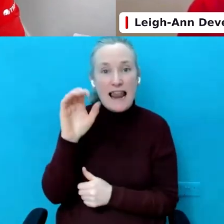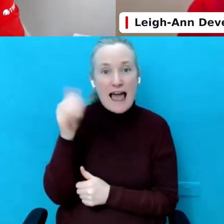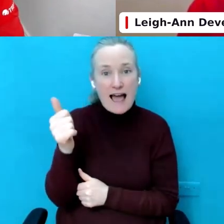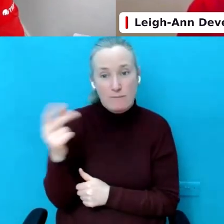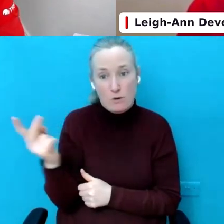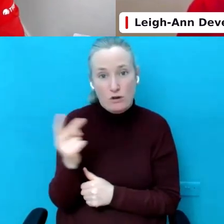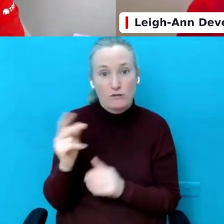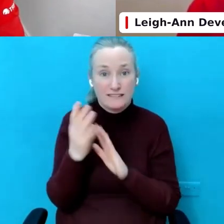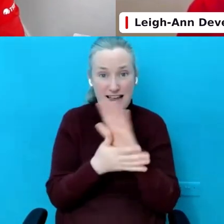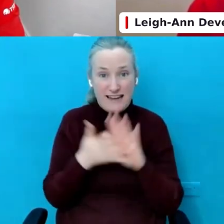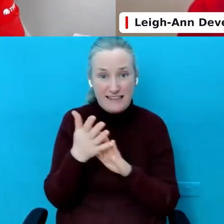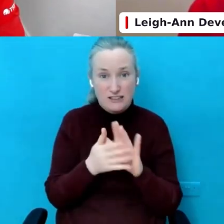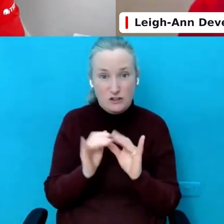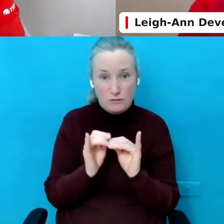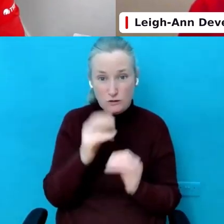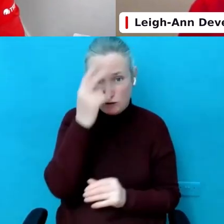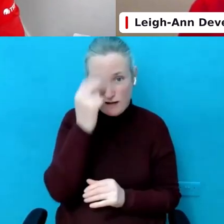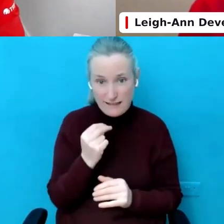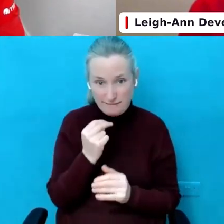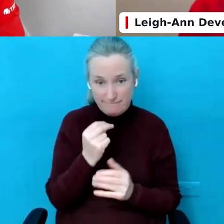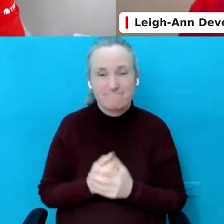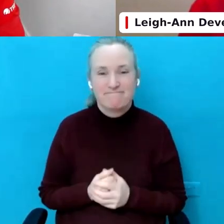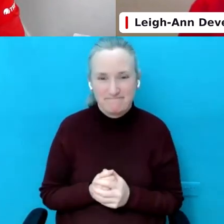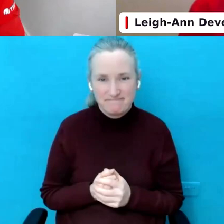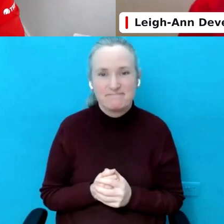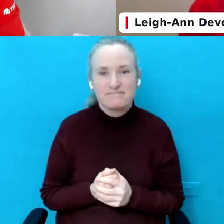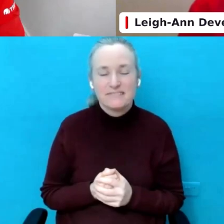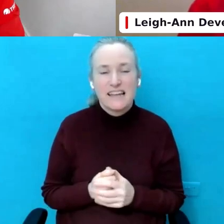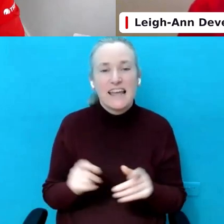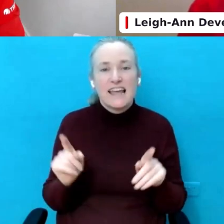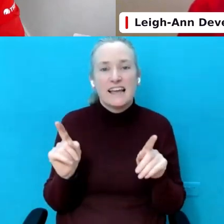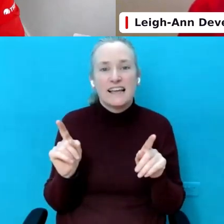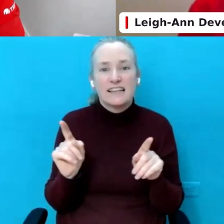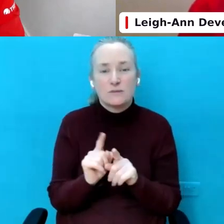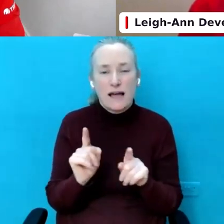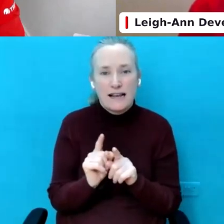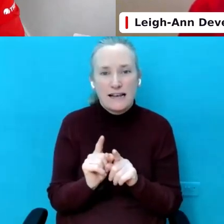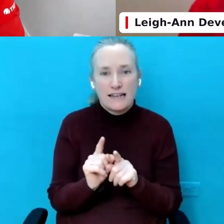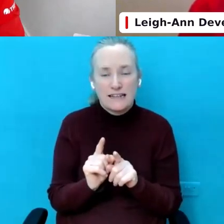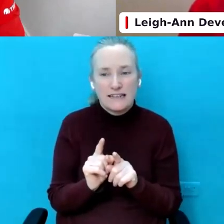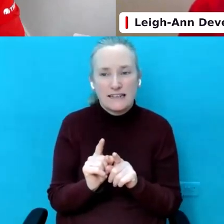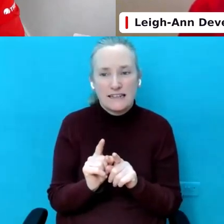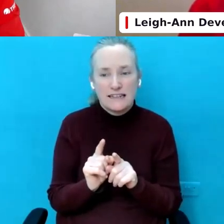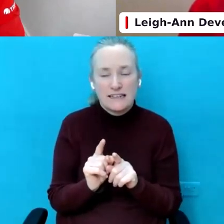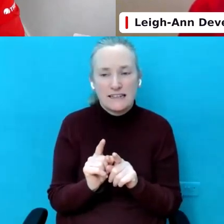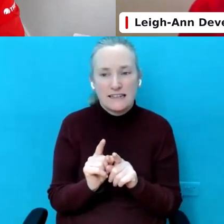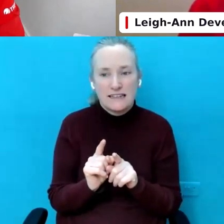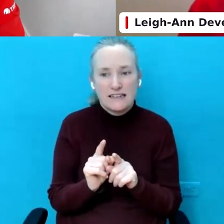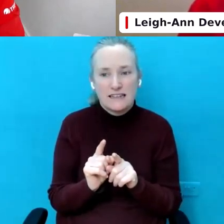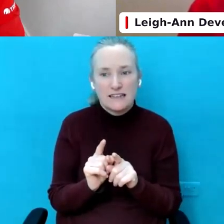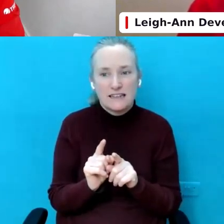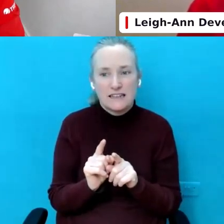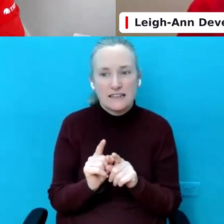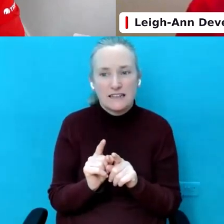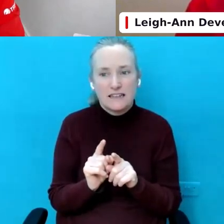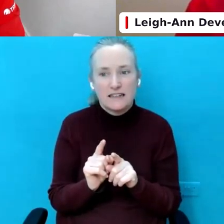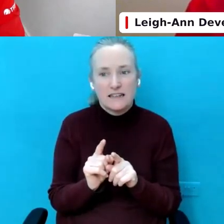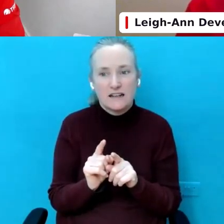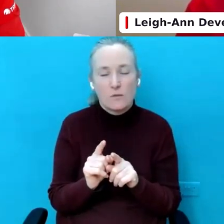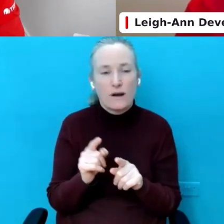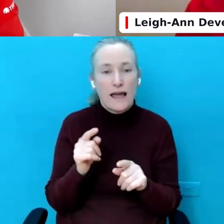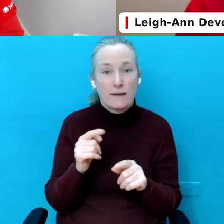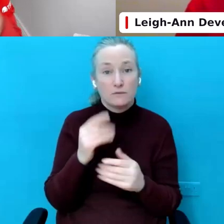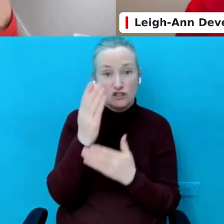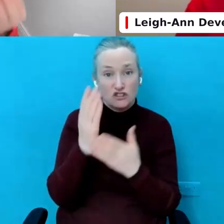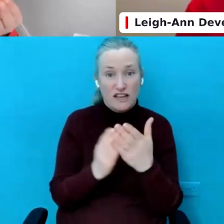tonight. And we will also you will when I'm sharing